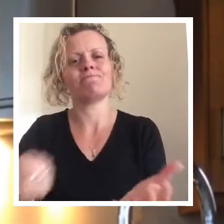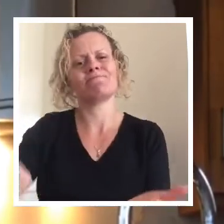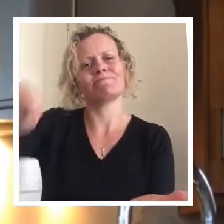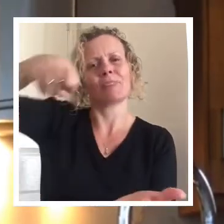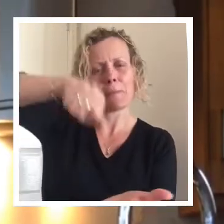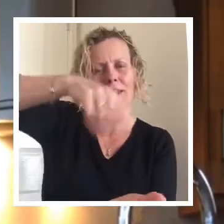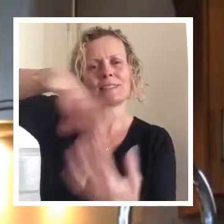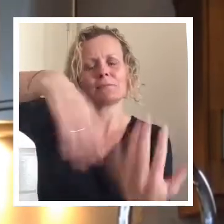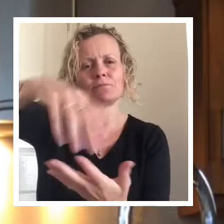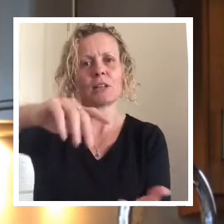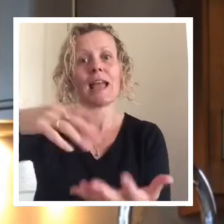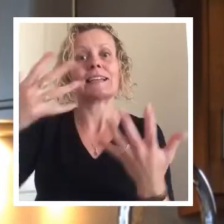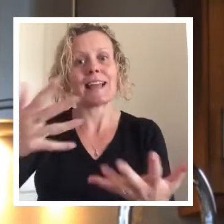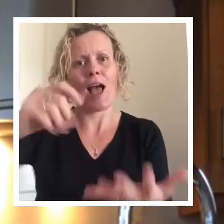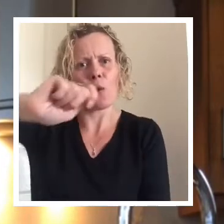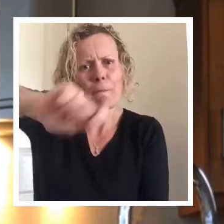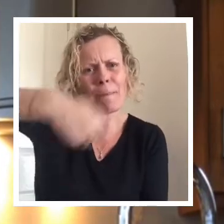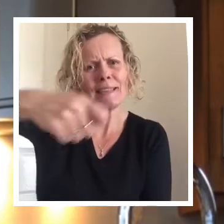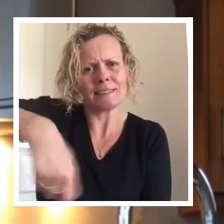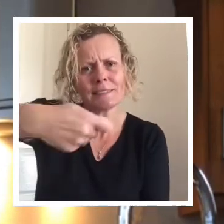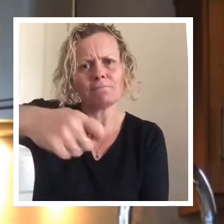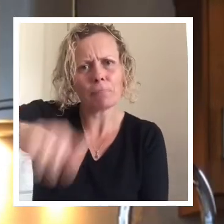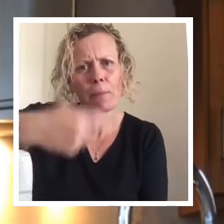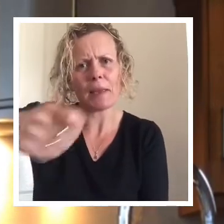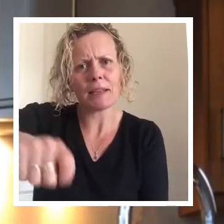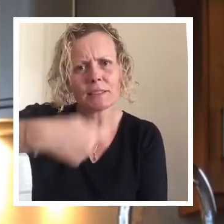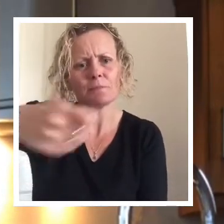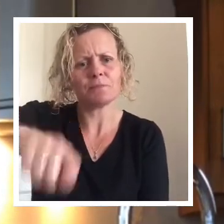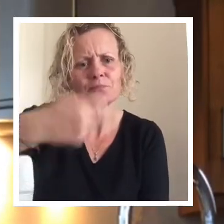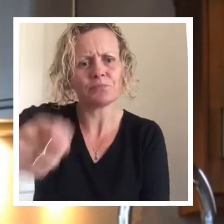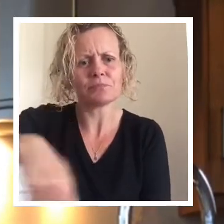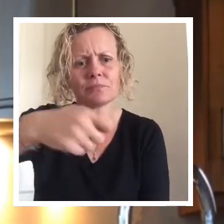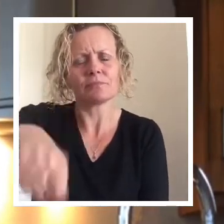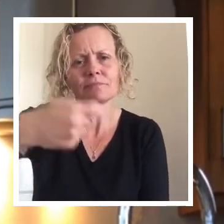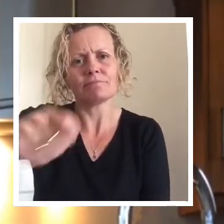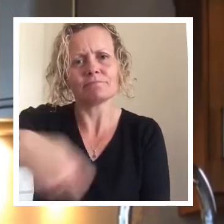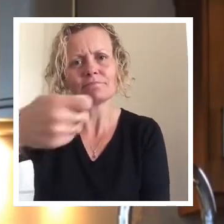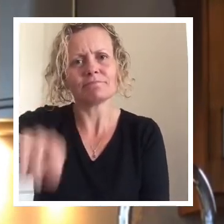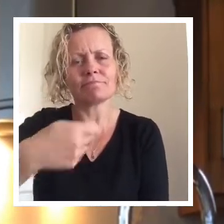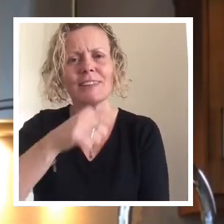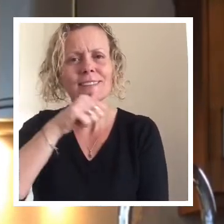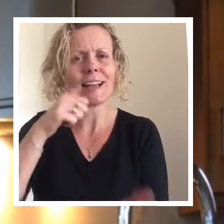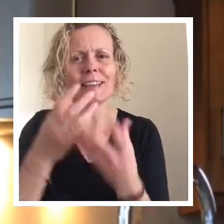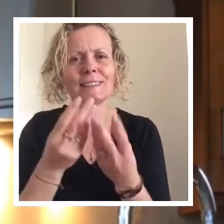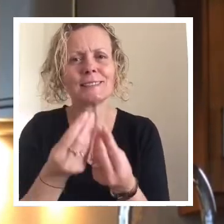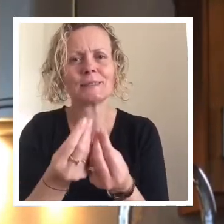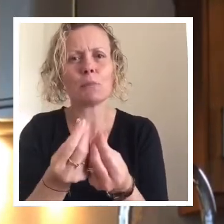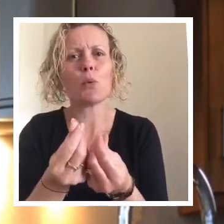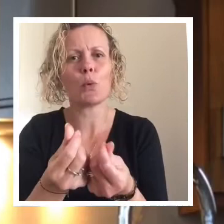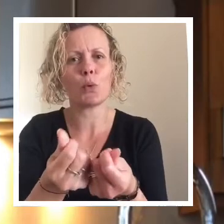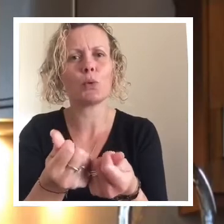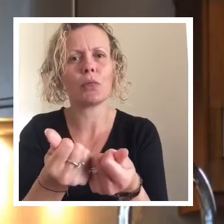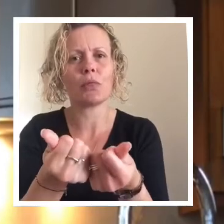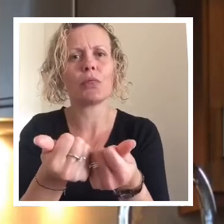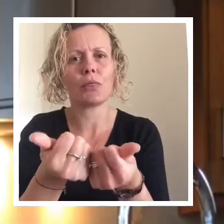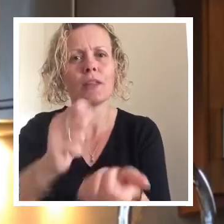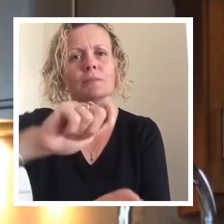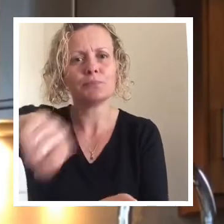And we are going to beat this together until it makes a nice smooth paste.